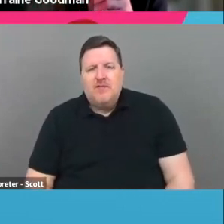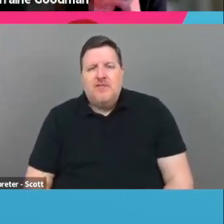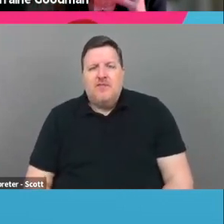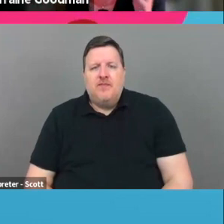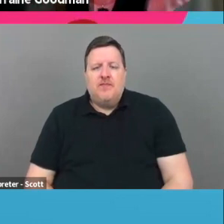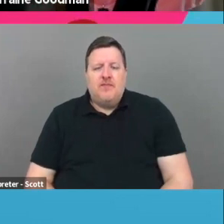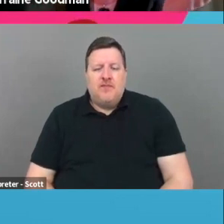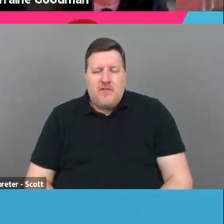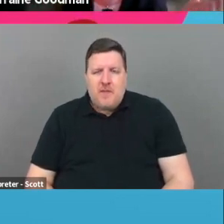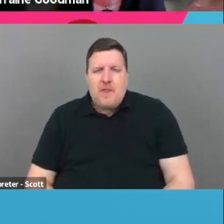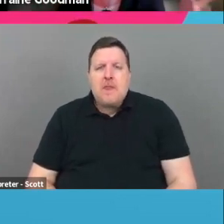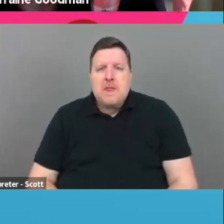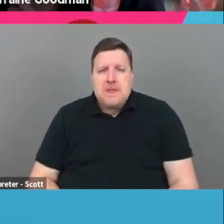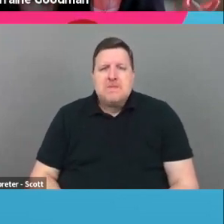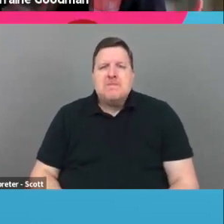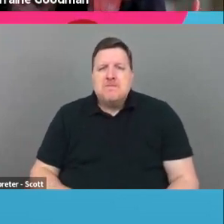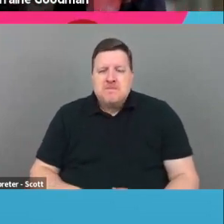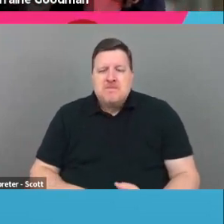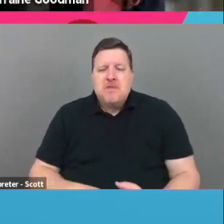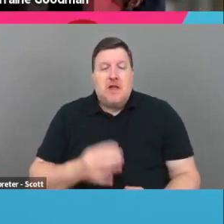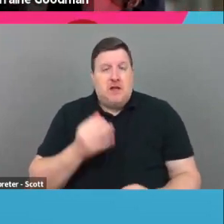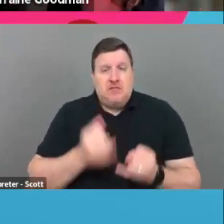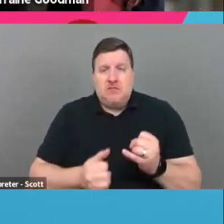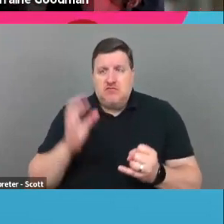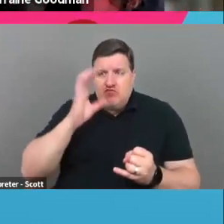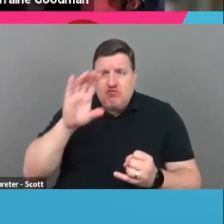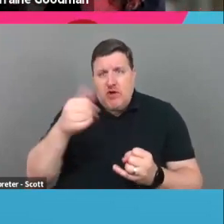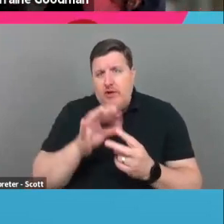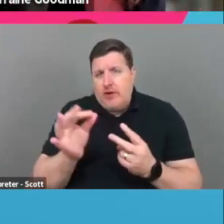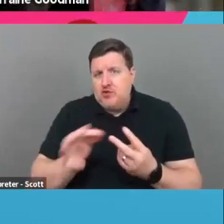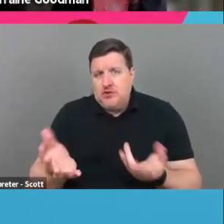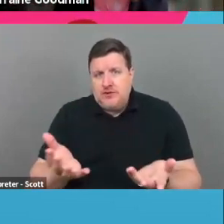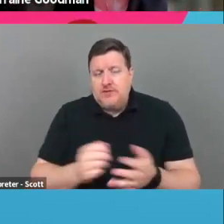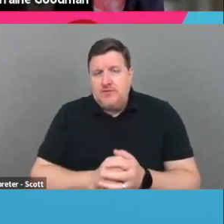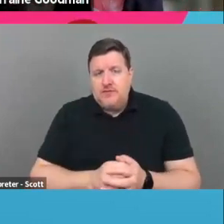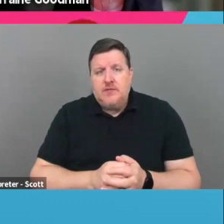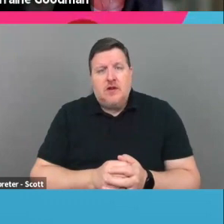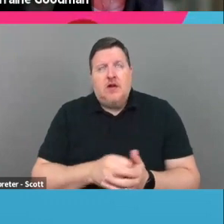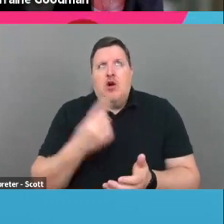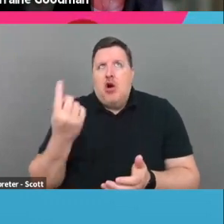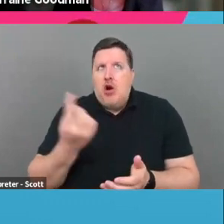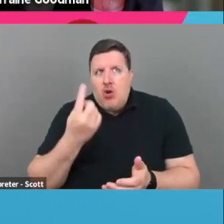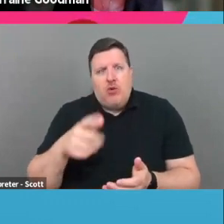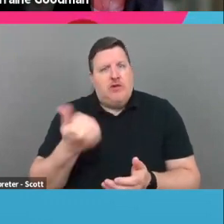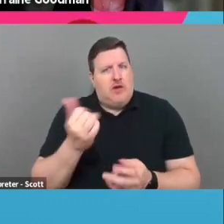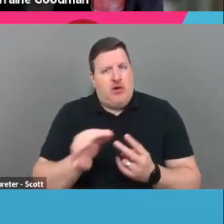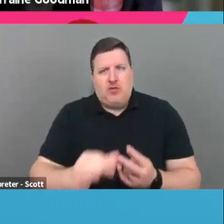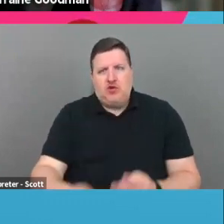Um, and then finally, just seek out other options. There are always other options.